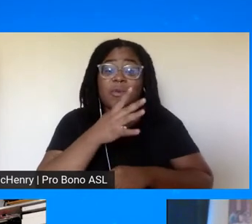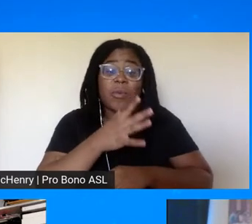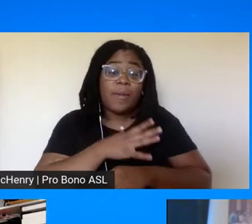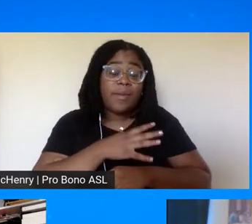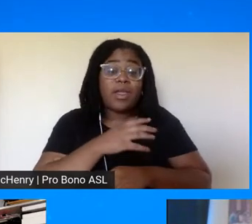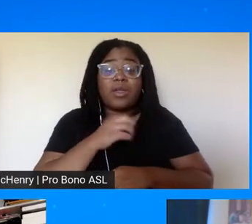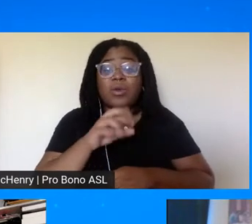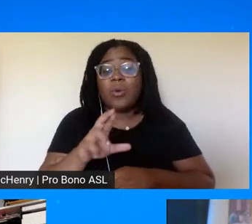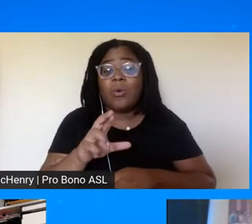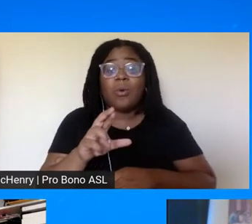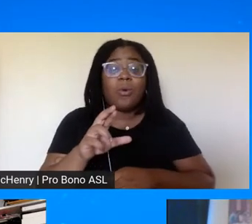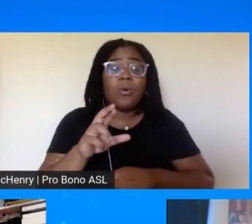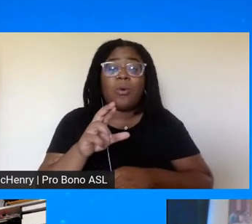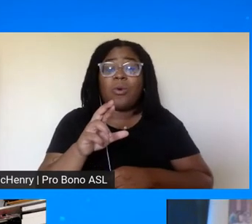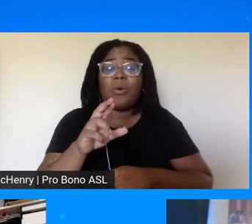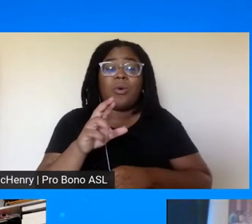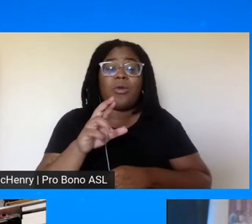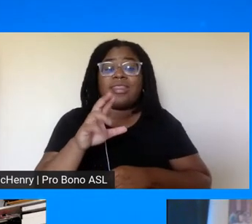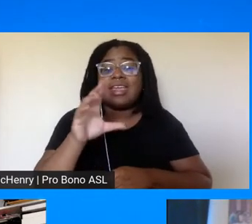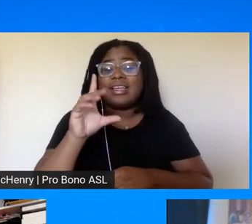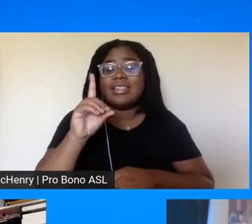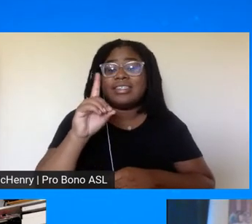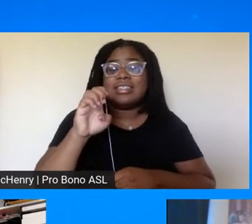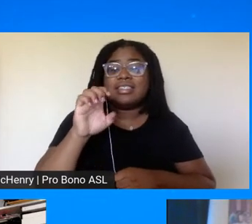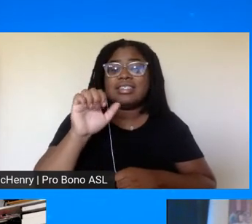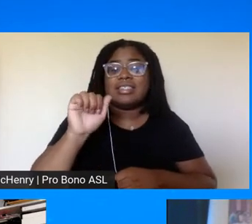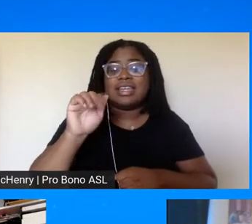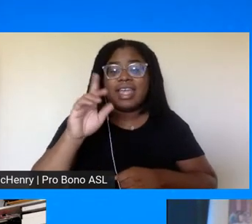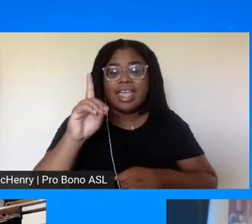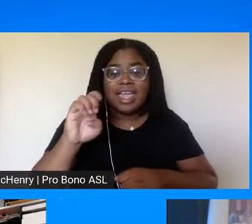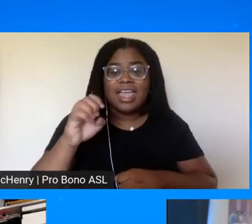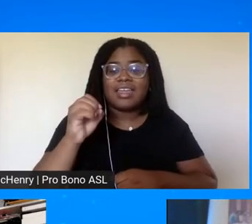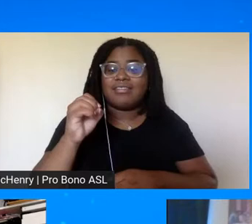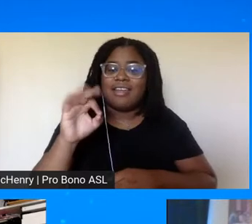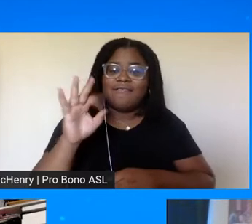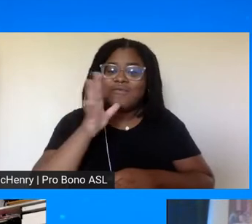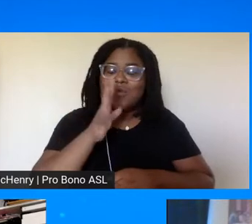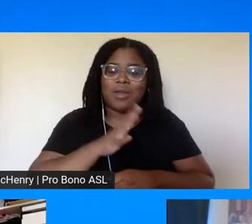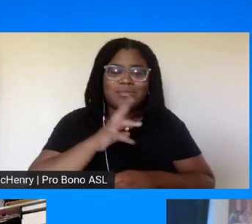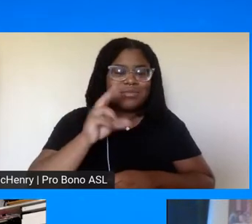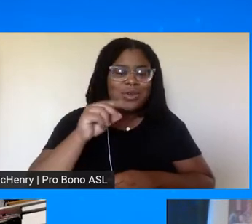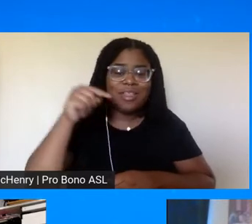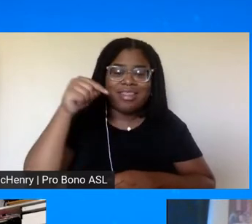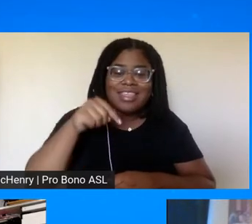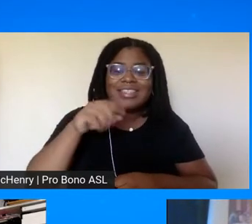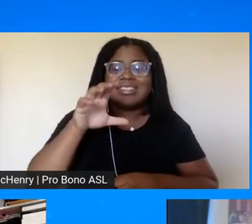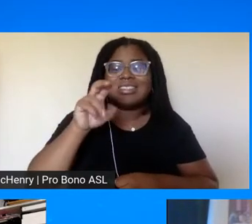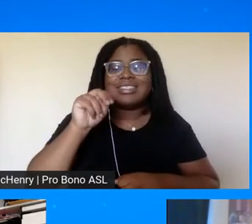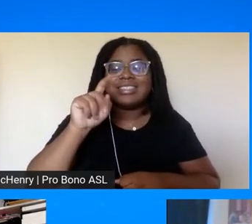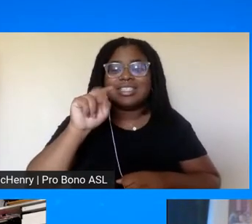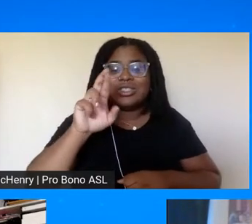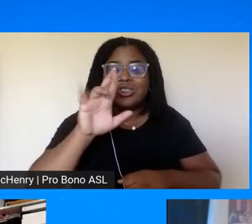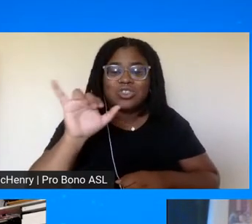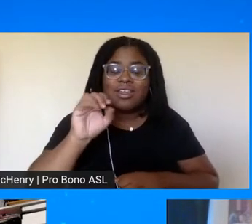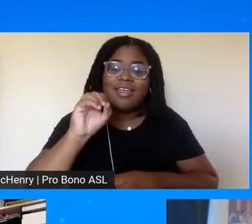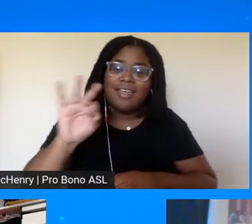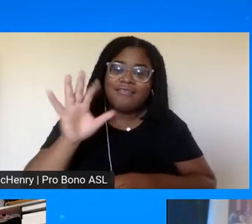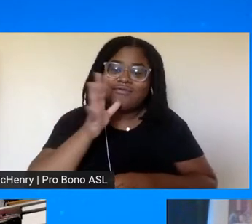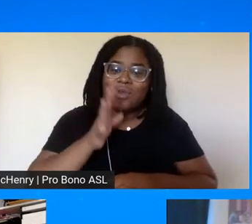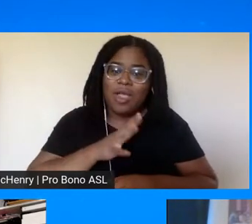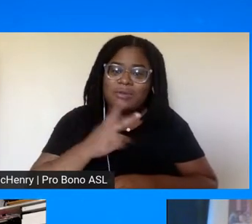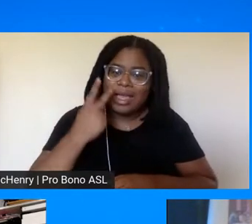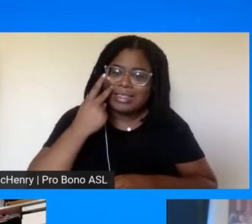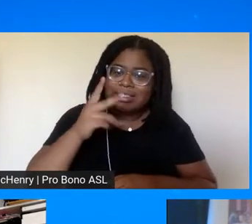of the woman i said this is the century of the woman century of the woman and i have seen women step up in leadership in powerful